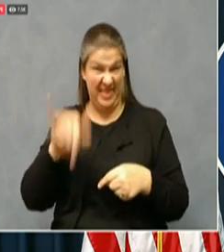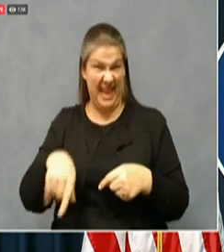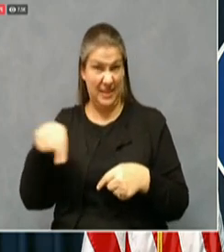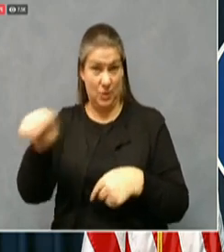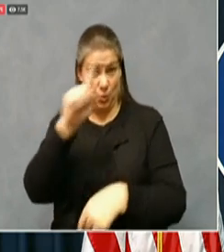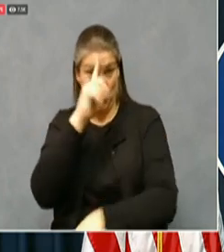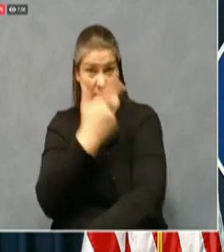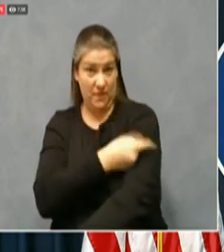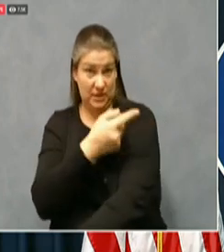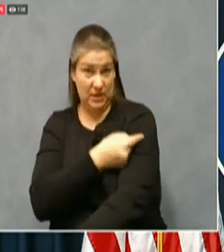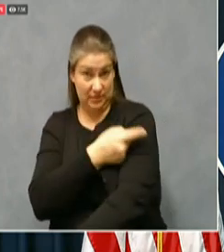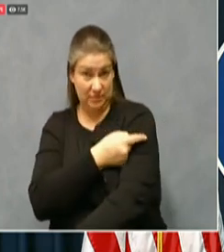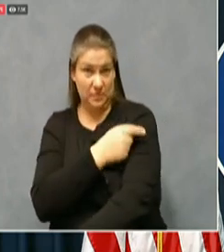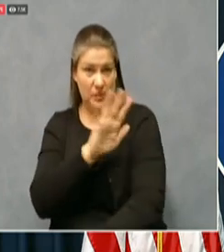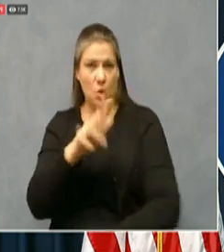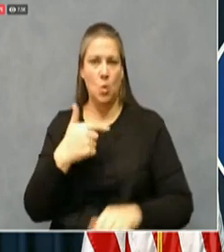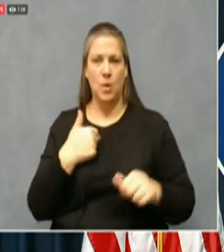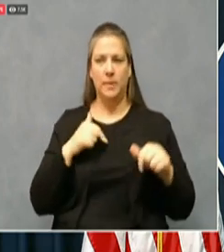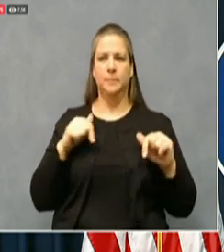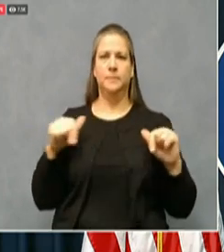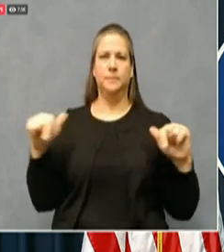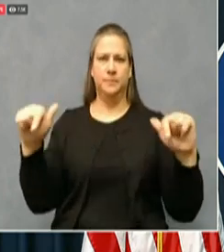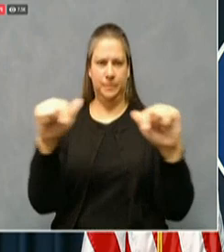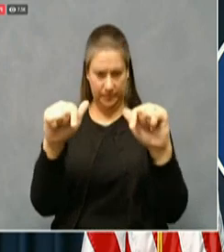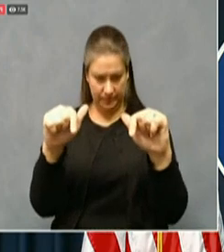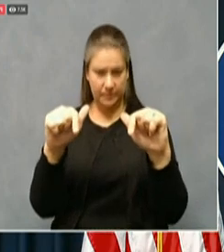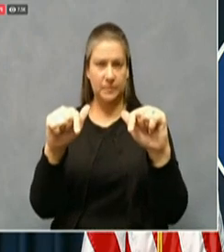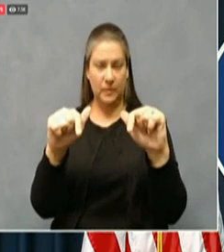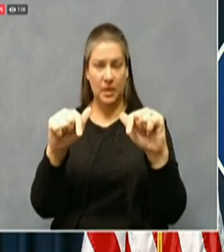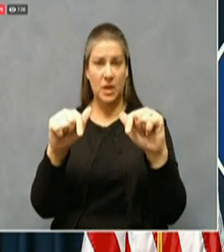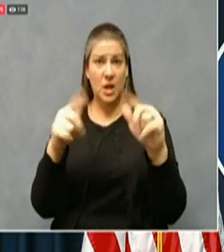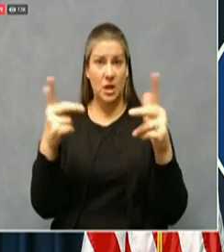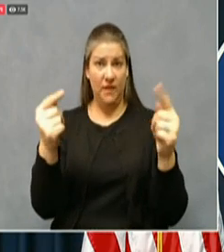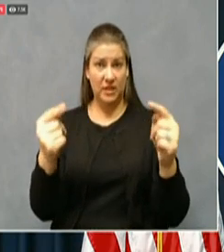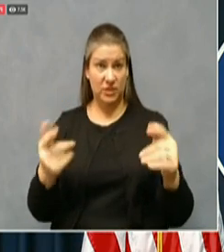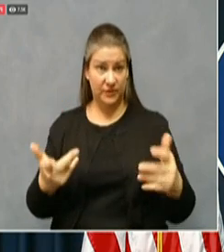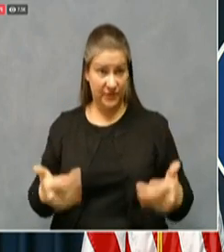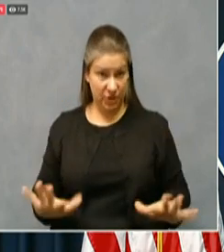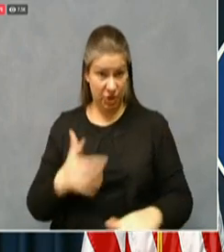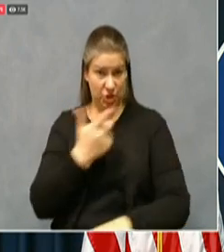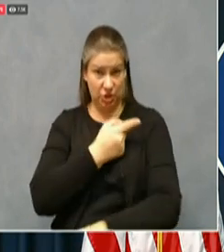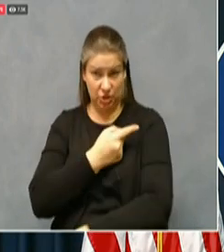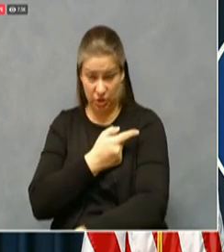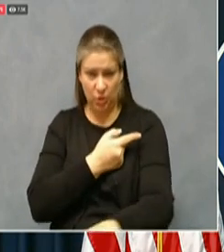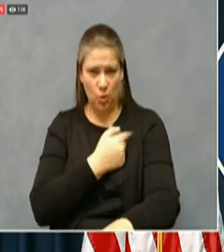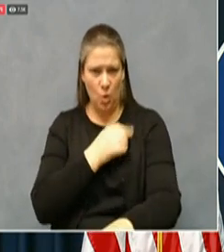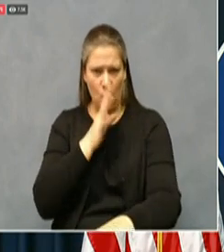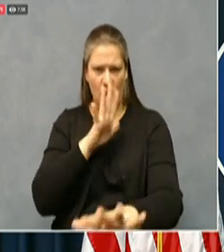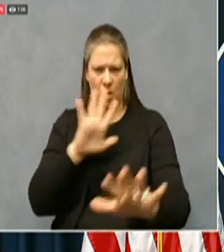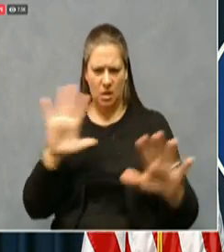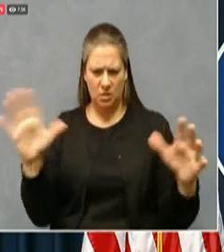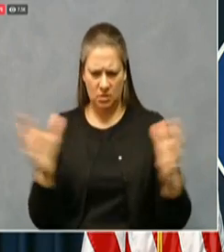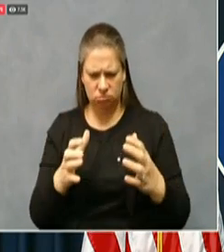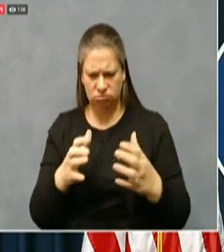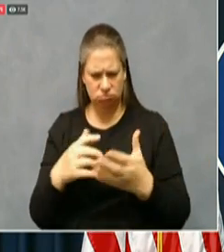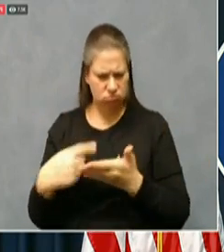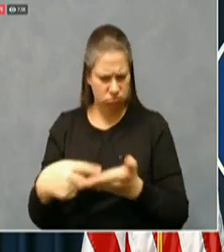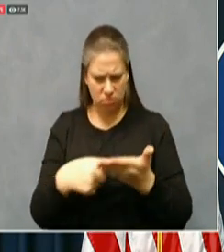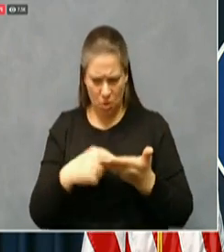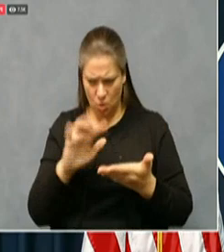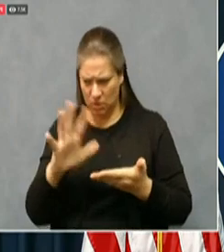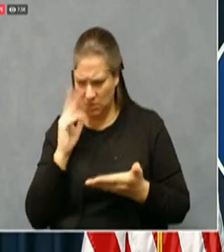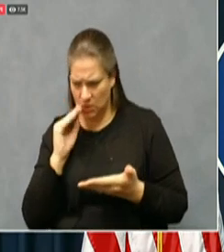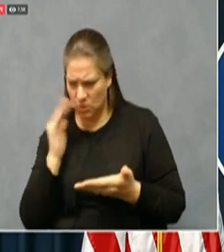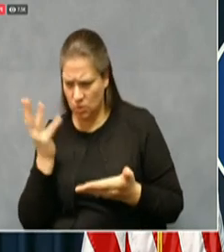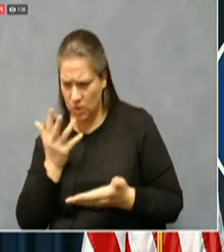from their experience in this first time so that two weeks later when additional facilities get the first shipment of